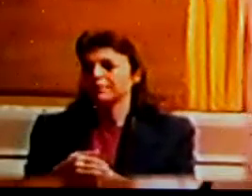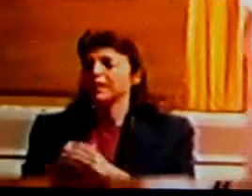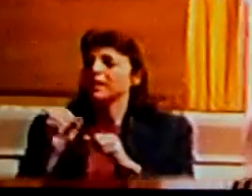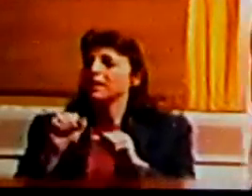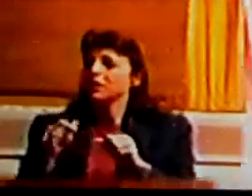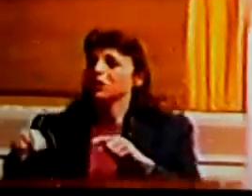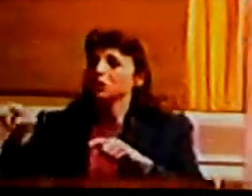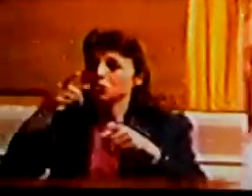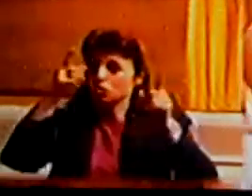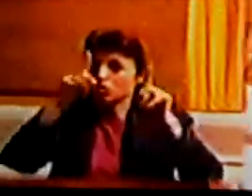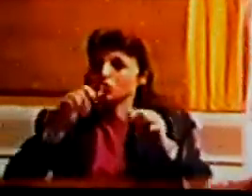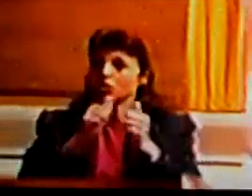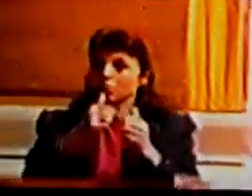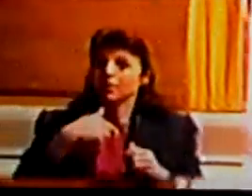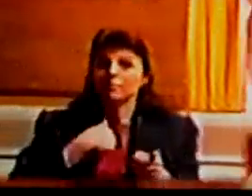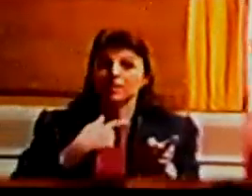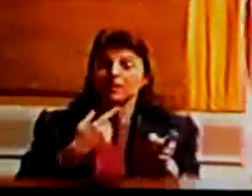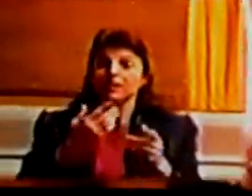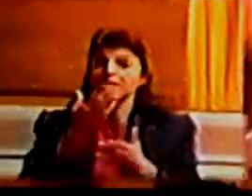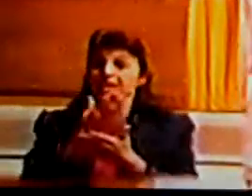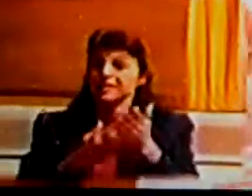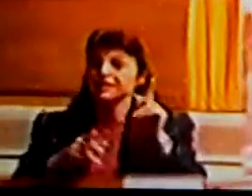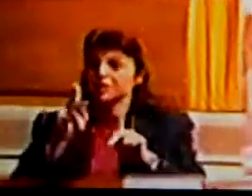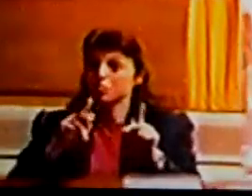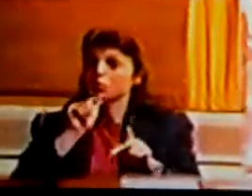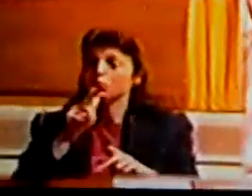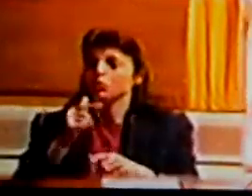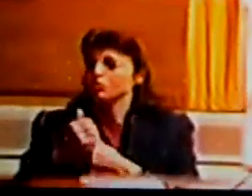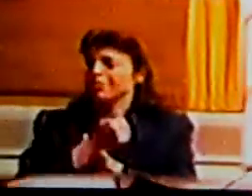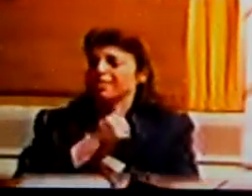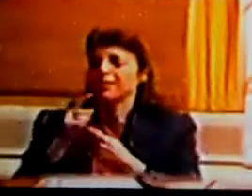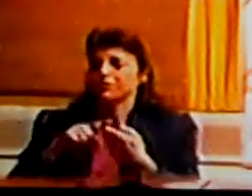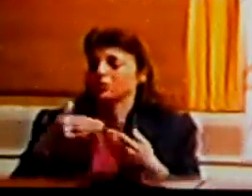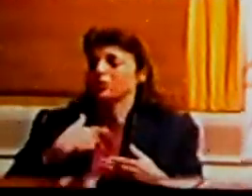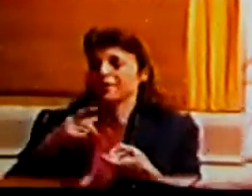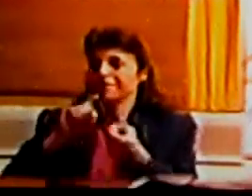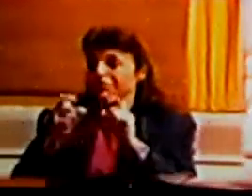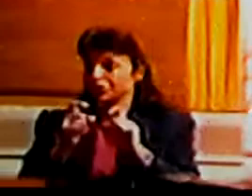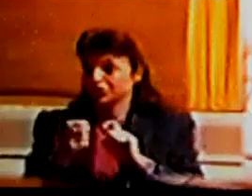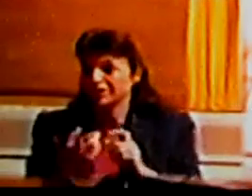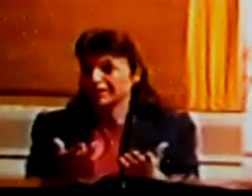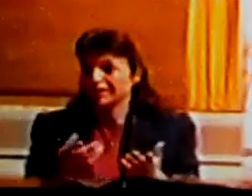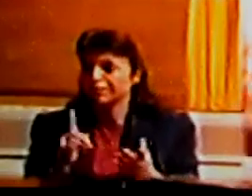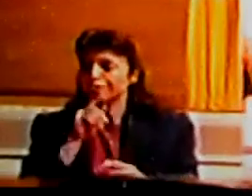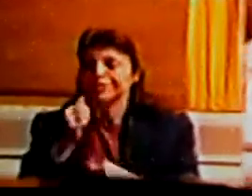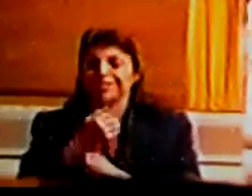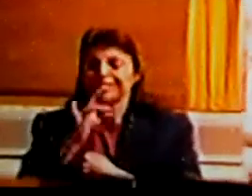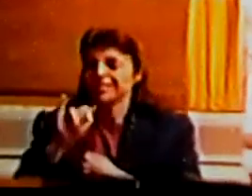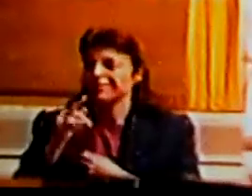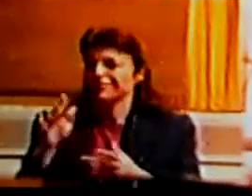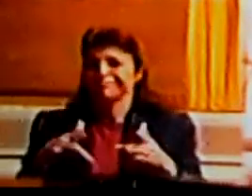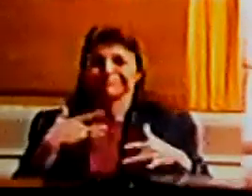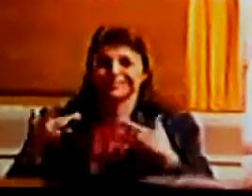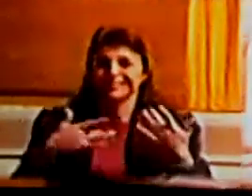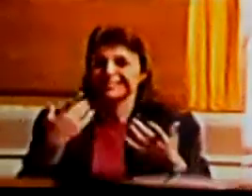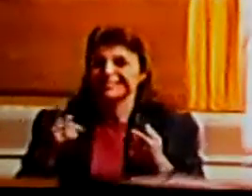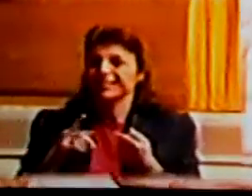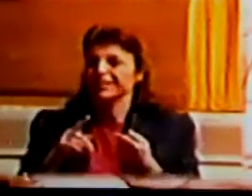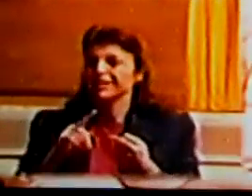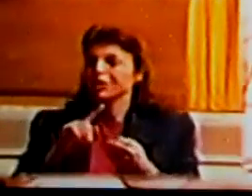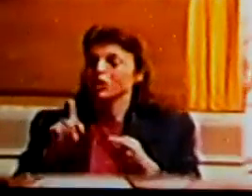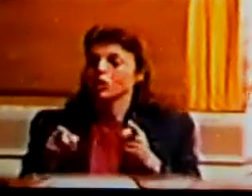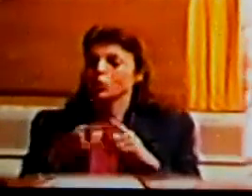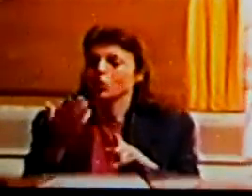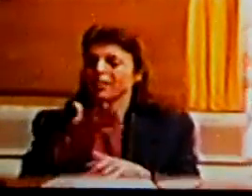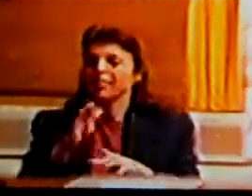there some people on this planet that love change they thrive on chaos right they love it they get excited and the moment things get complacent they get